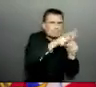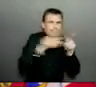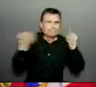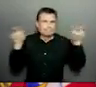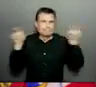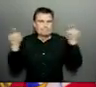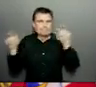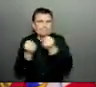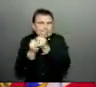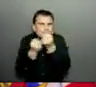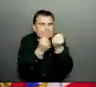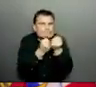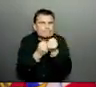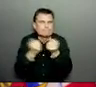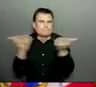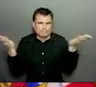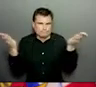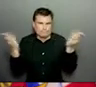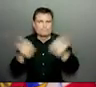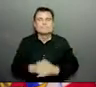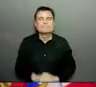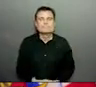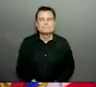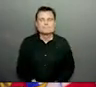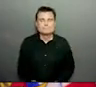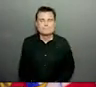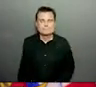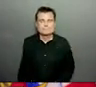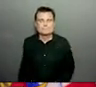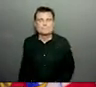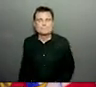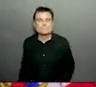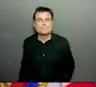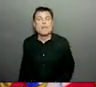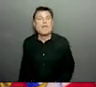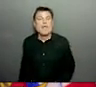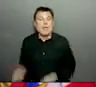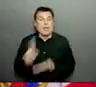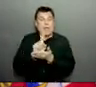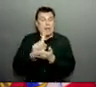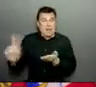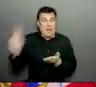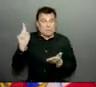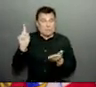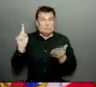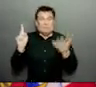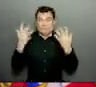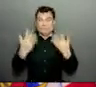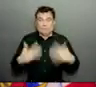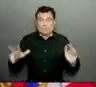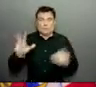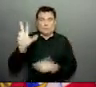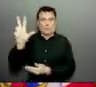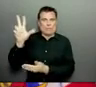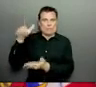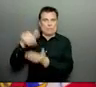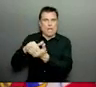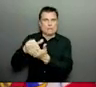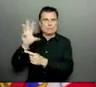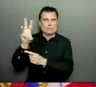Last week, we immunized 3,644 mostly healthcare workers